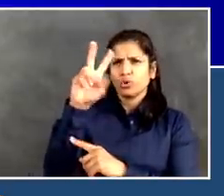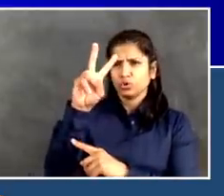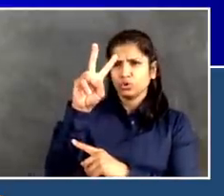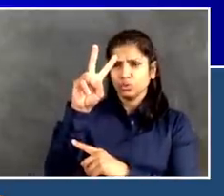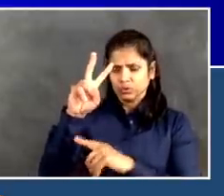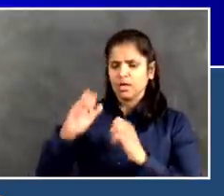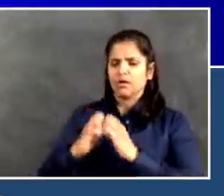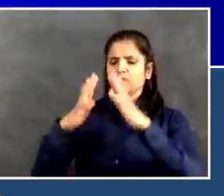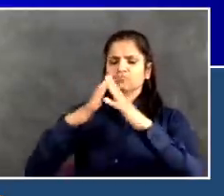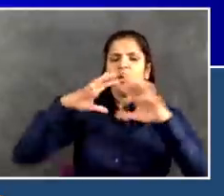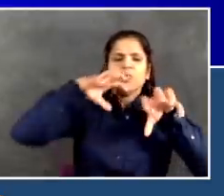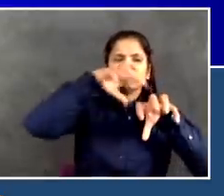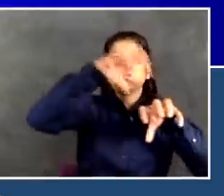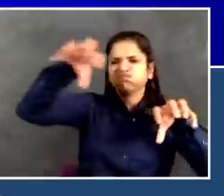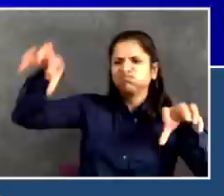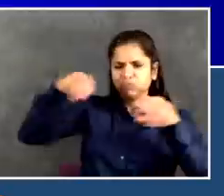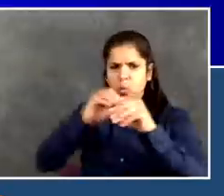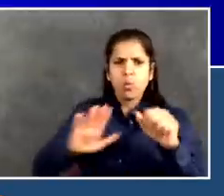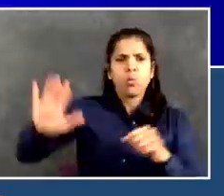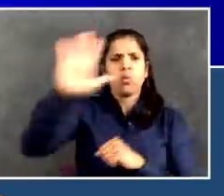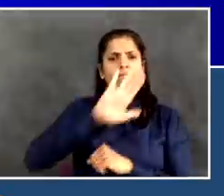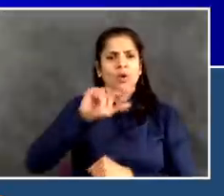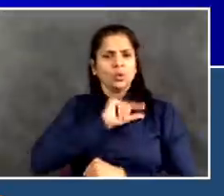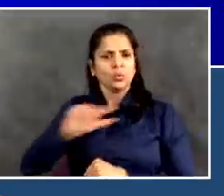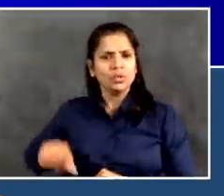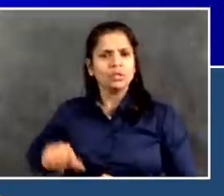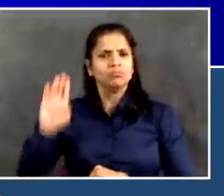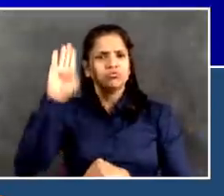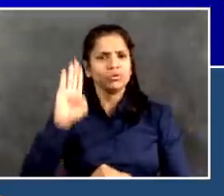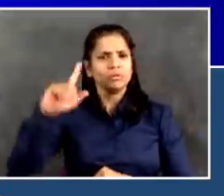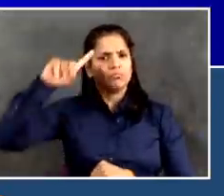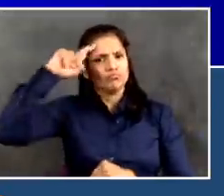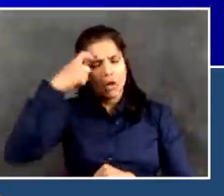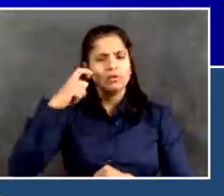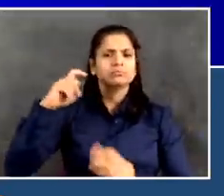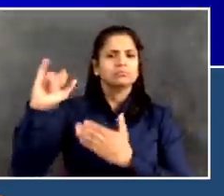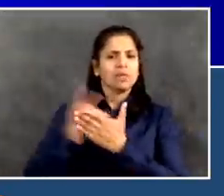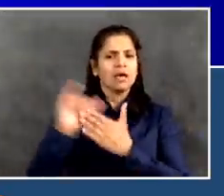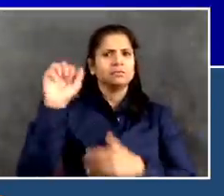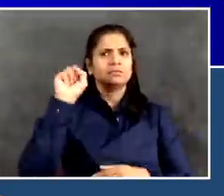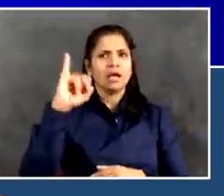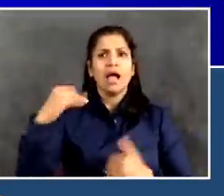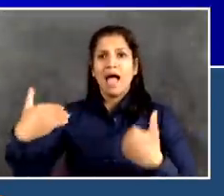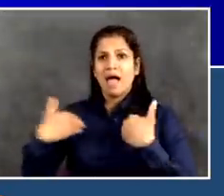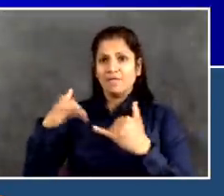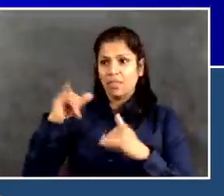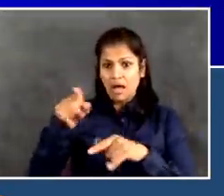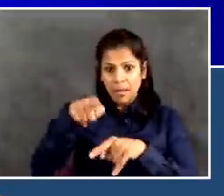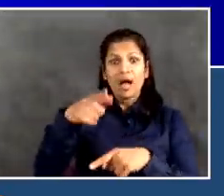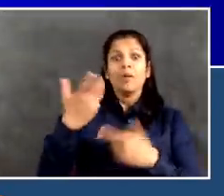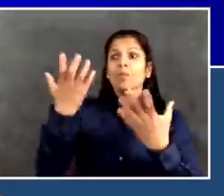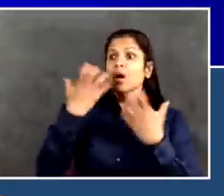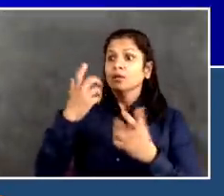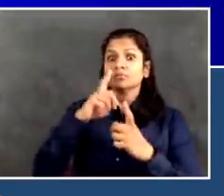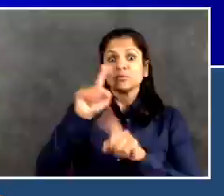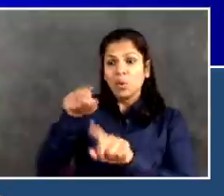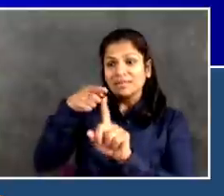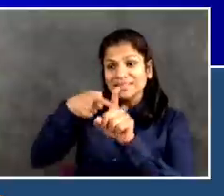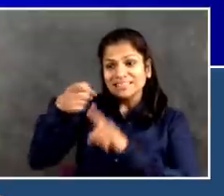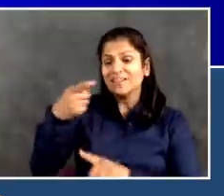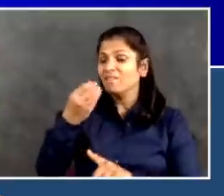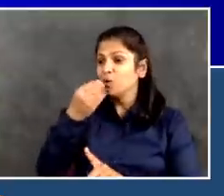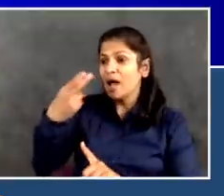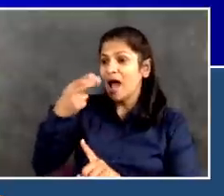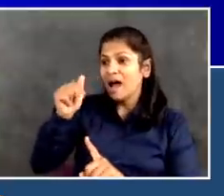distributed through partnerships with community-based organizations, food pantries, soup kitchens. So,